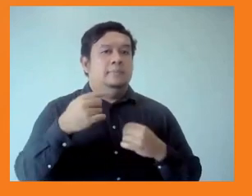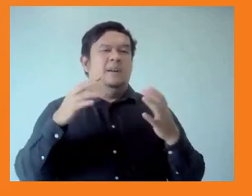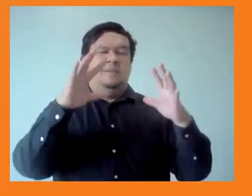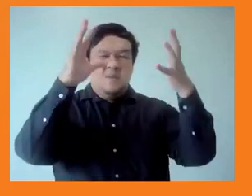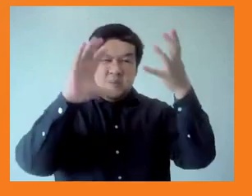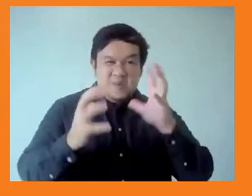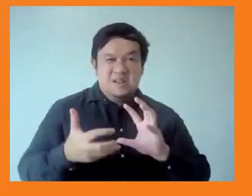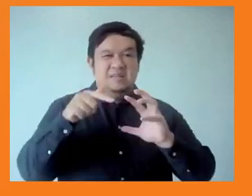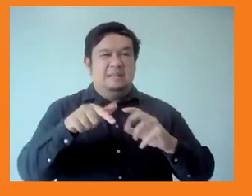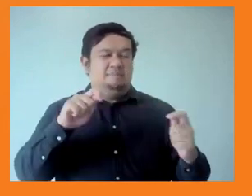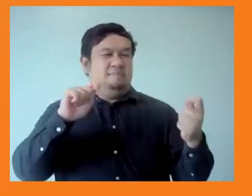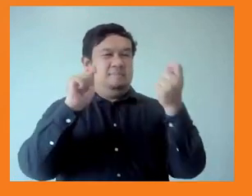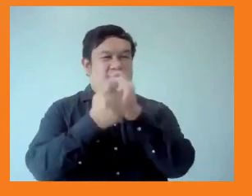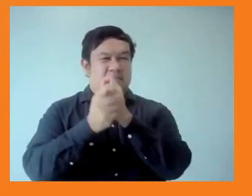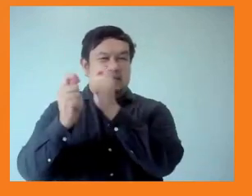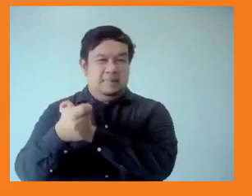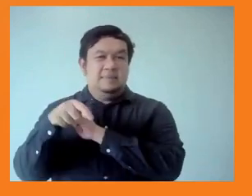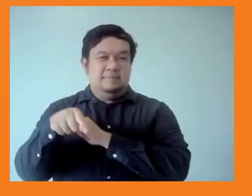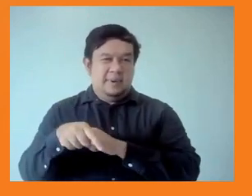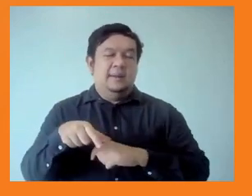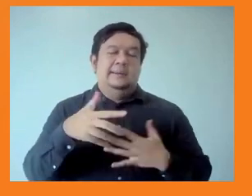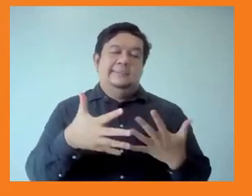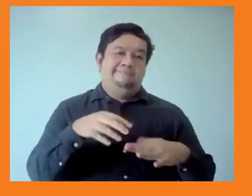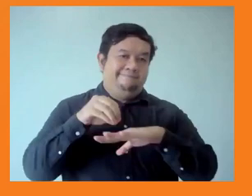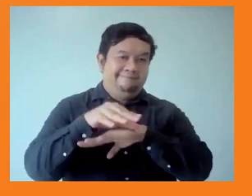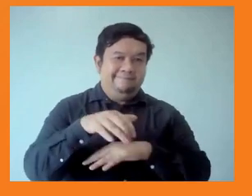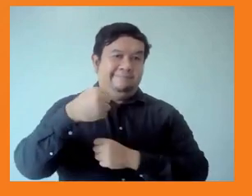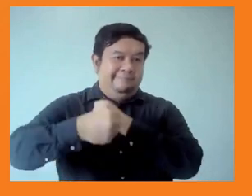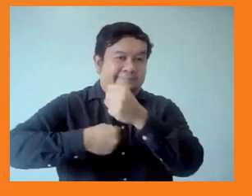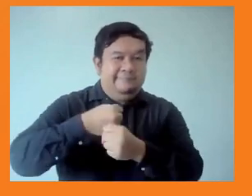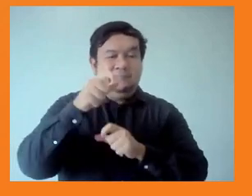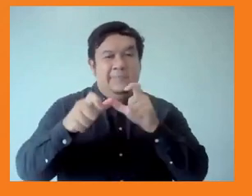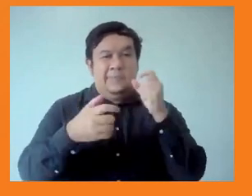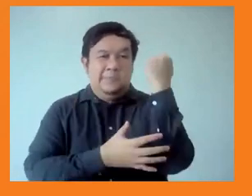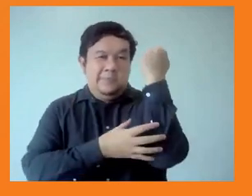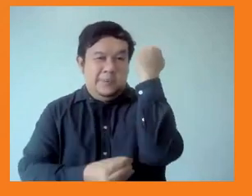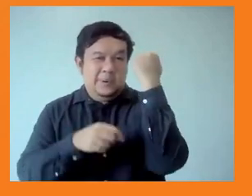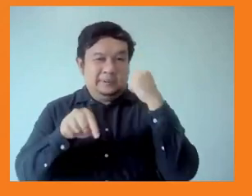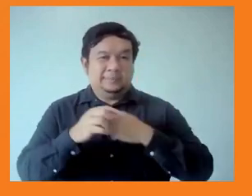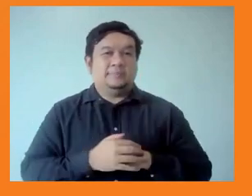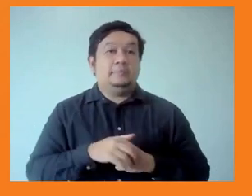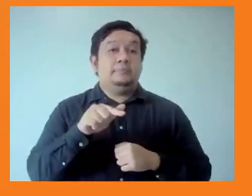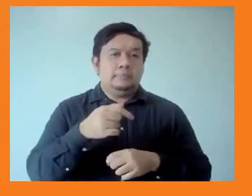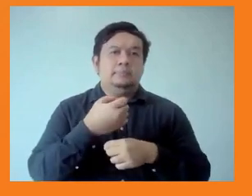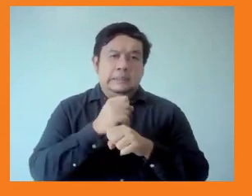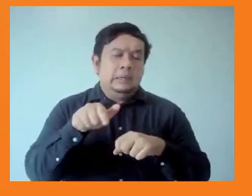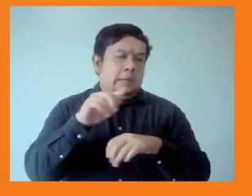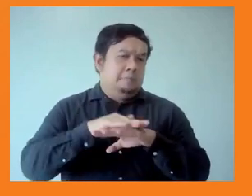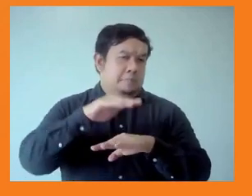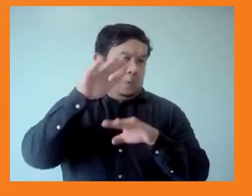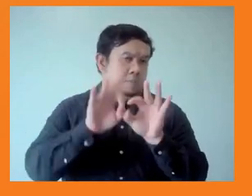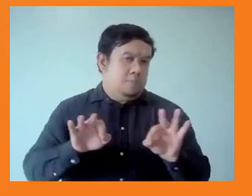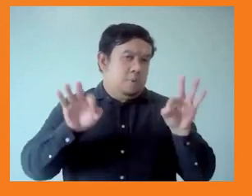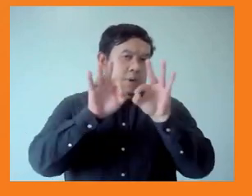the makes social protection and resilience programming even more important alongside global negotiations,